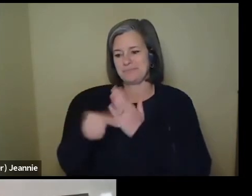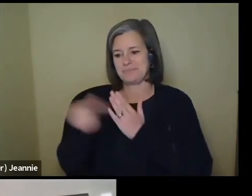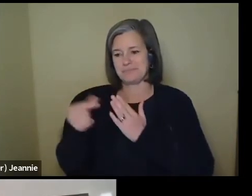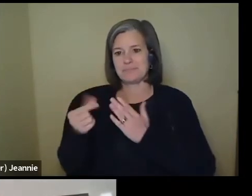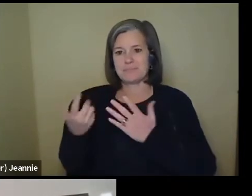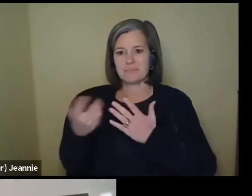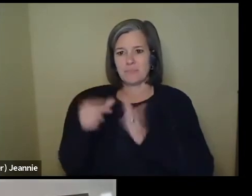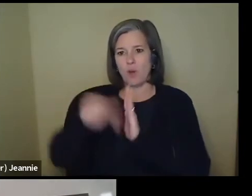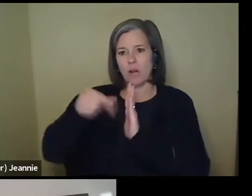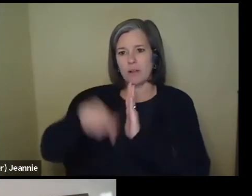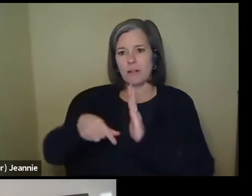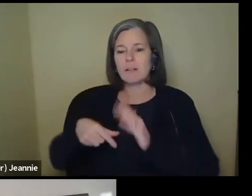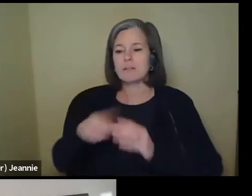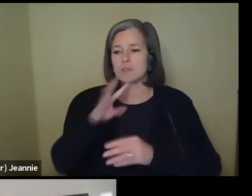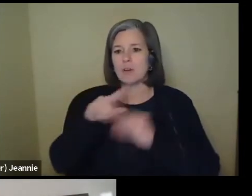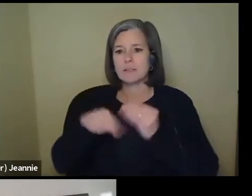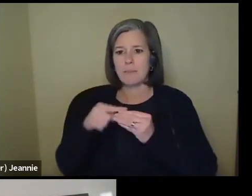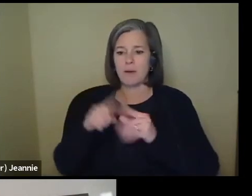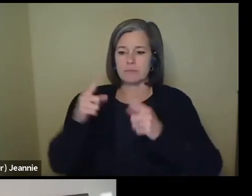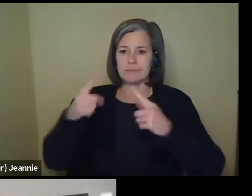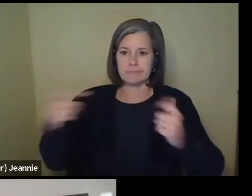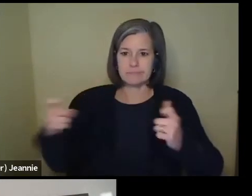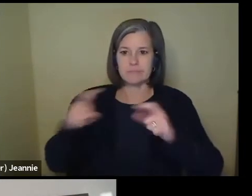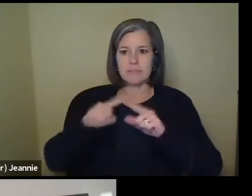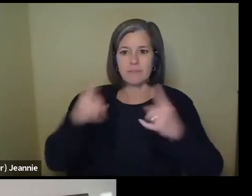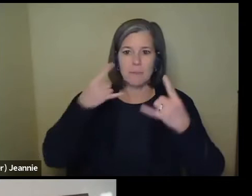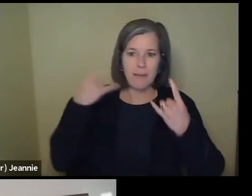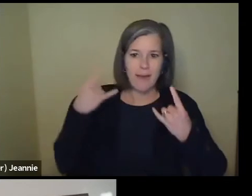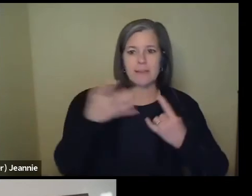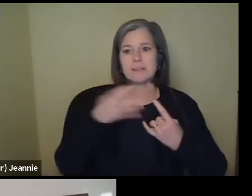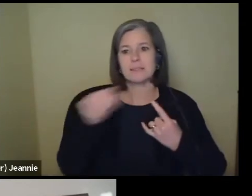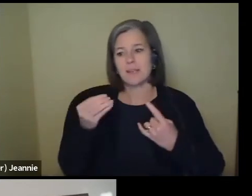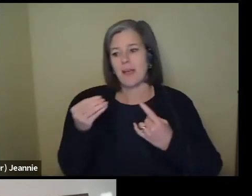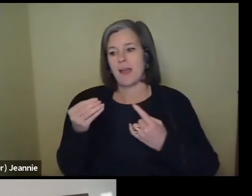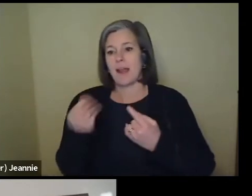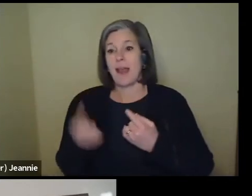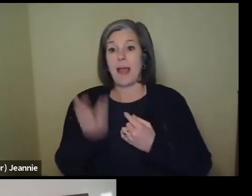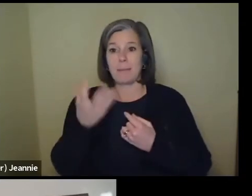types and the concept of, of wearing two masks. It's a really good roundup.